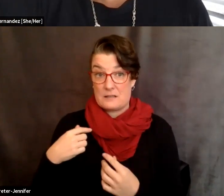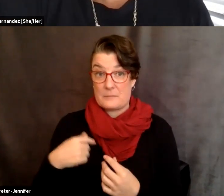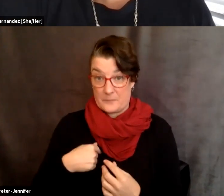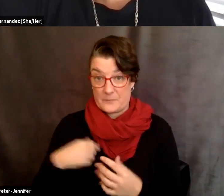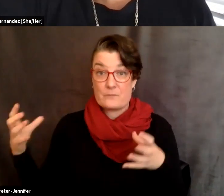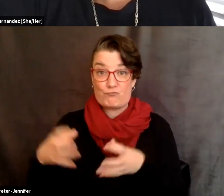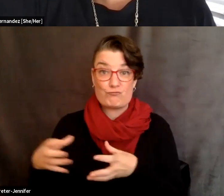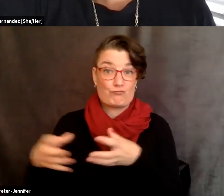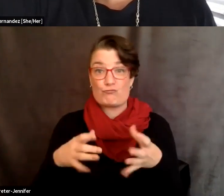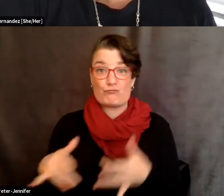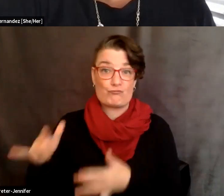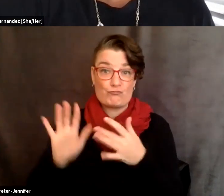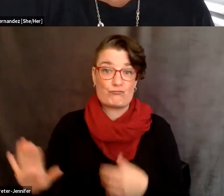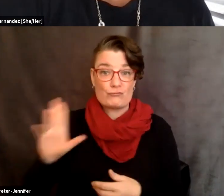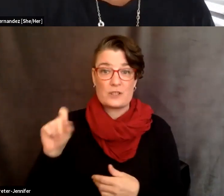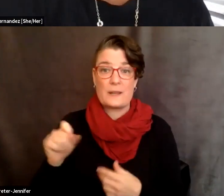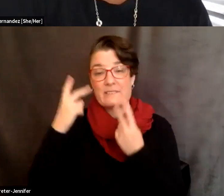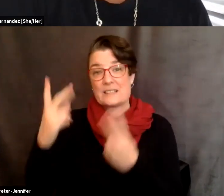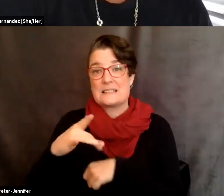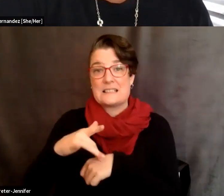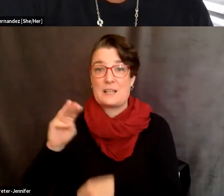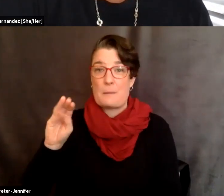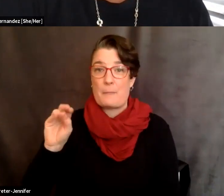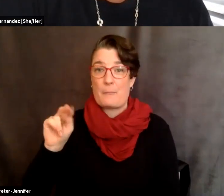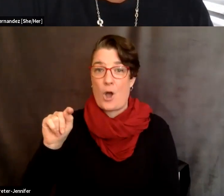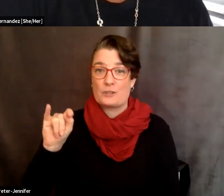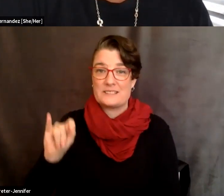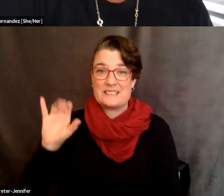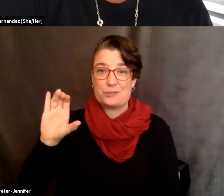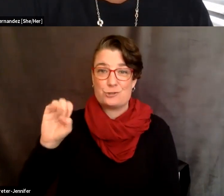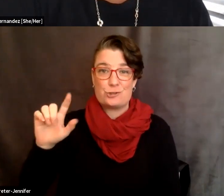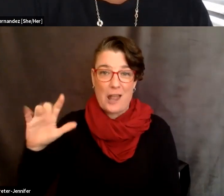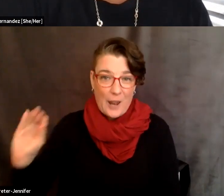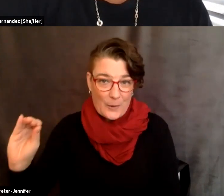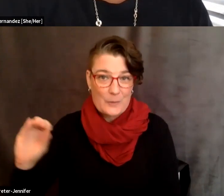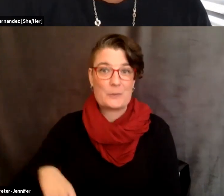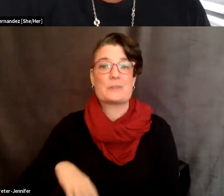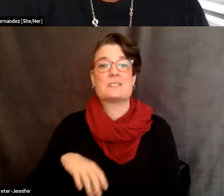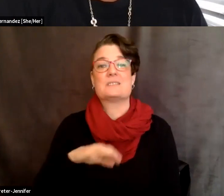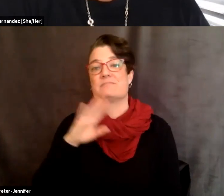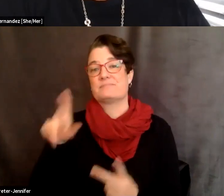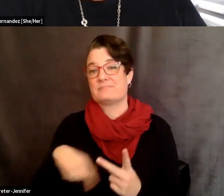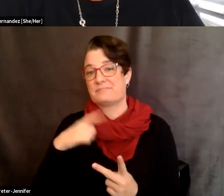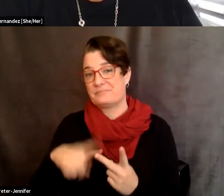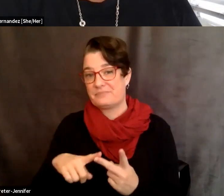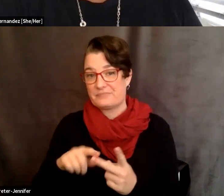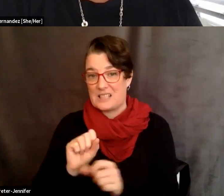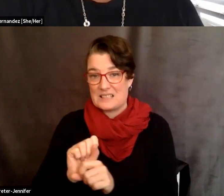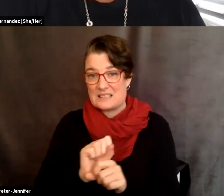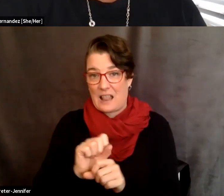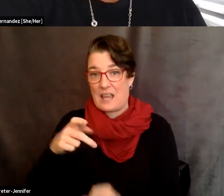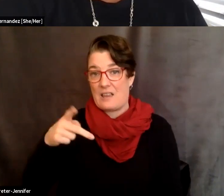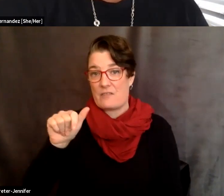and, you know, we visited Monticello and, um, we visited, uh, slave plantation,